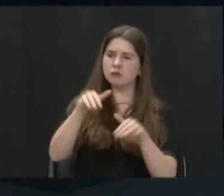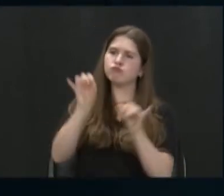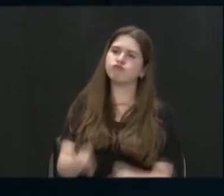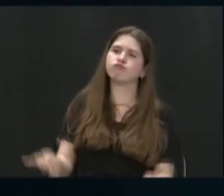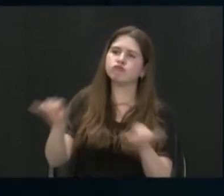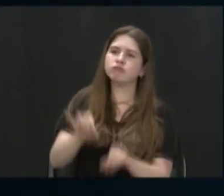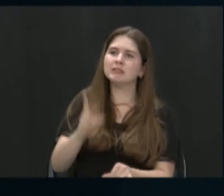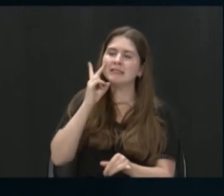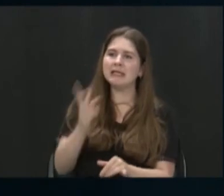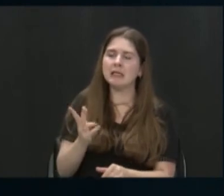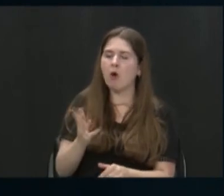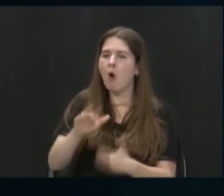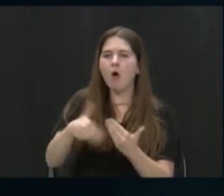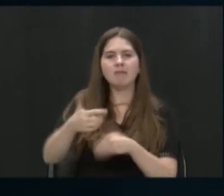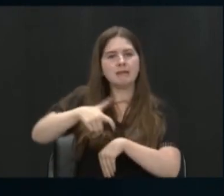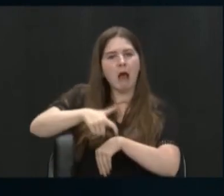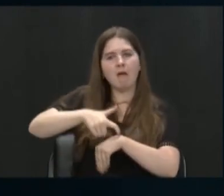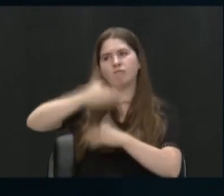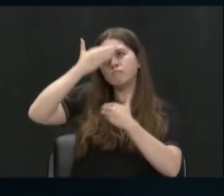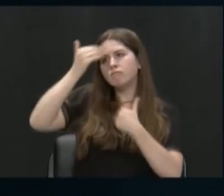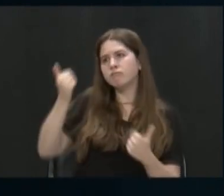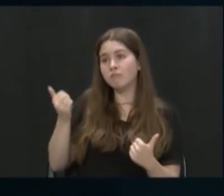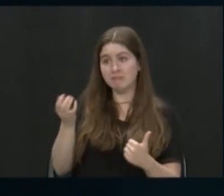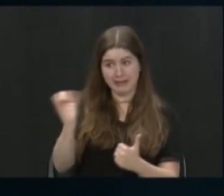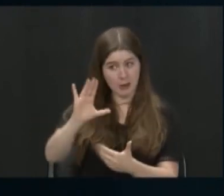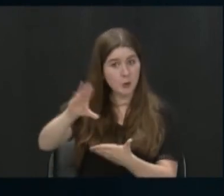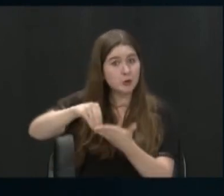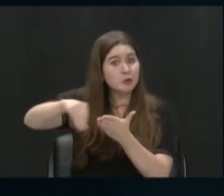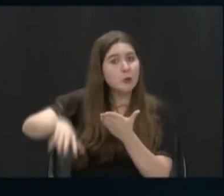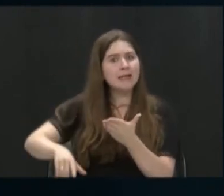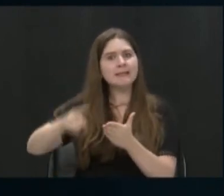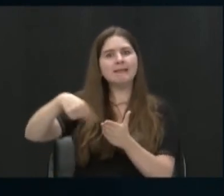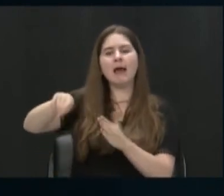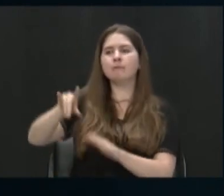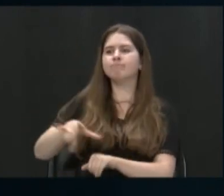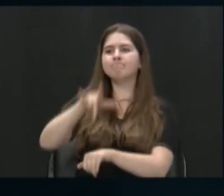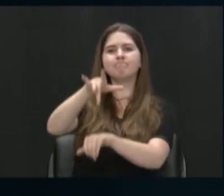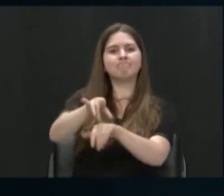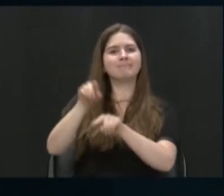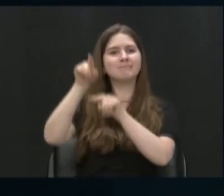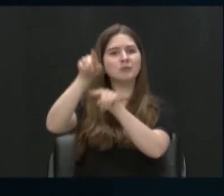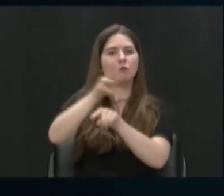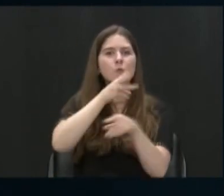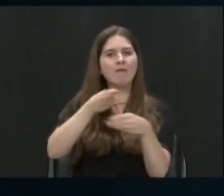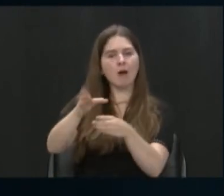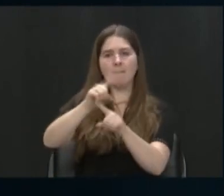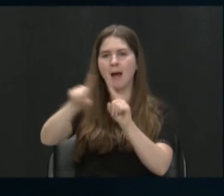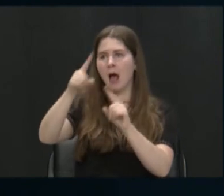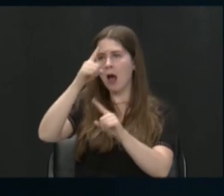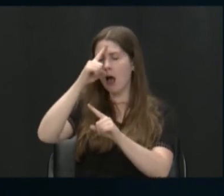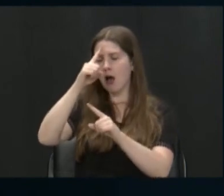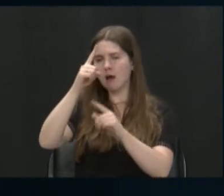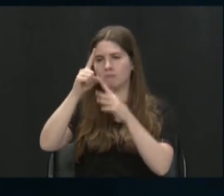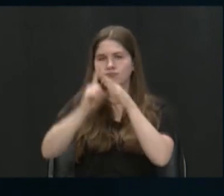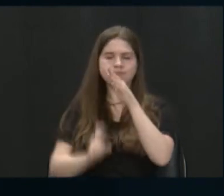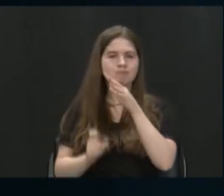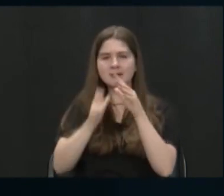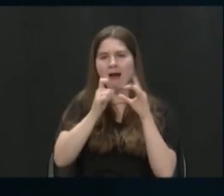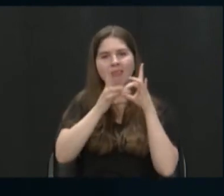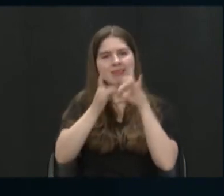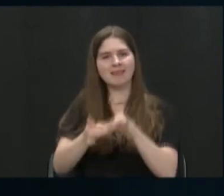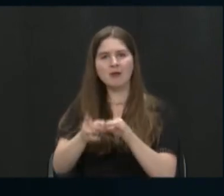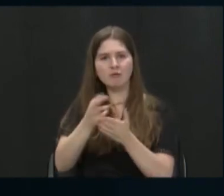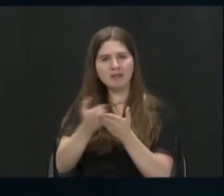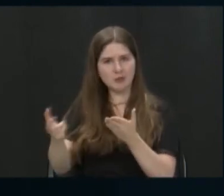like your students at UD, right? They probably have been on the river but they forgot about it as a resource. They certainly are drinking the water but they forgot